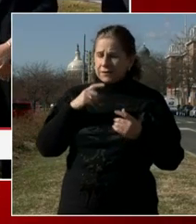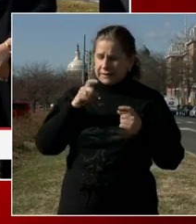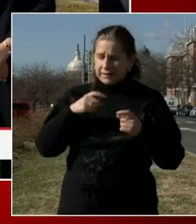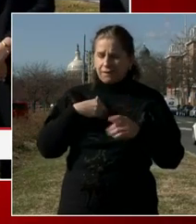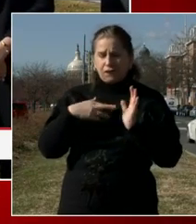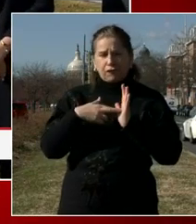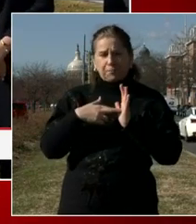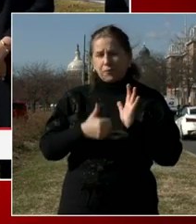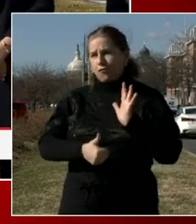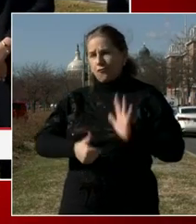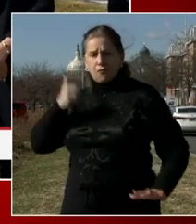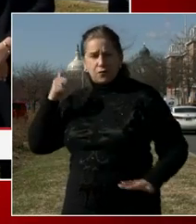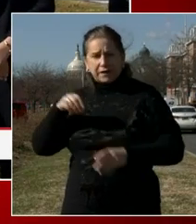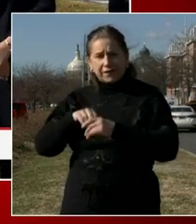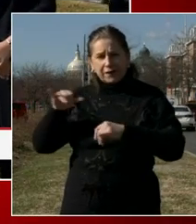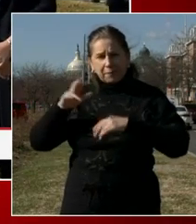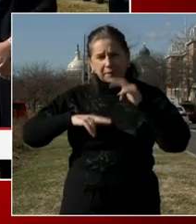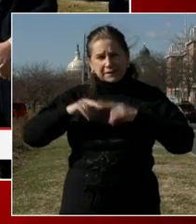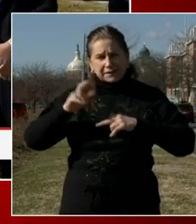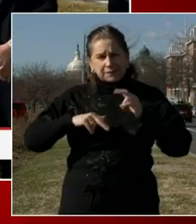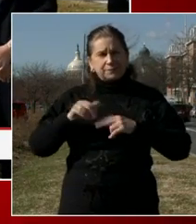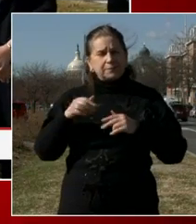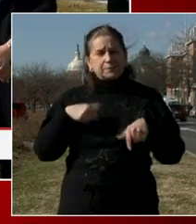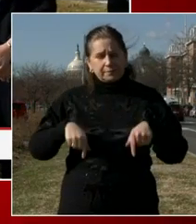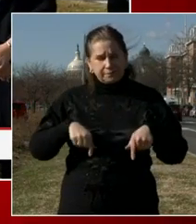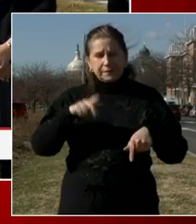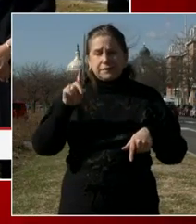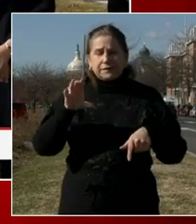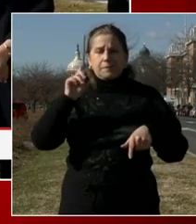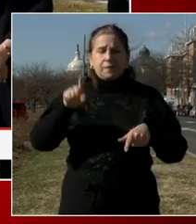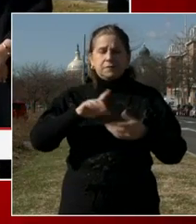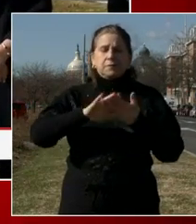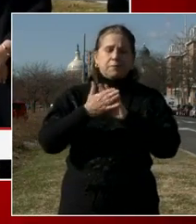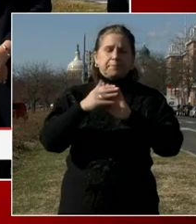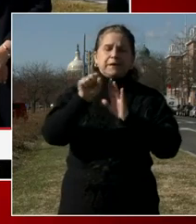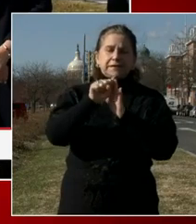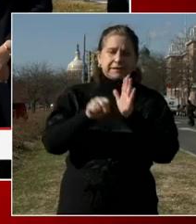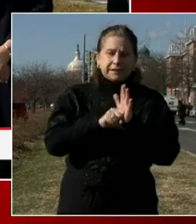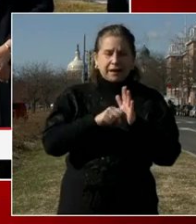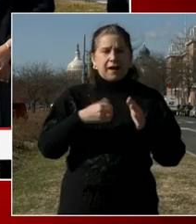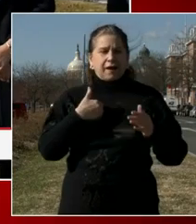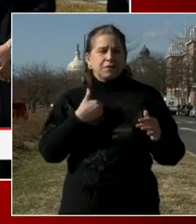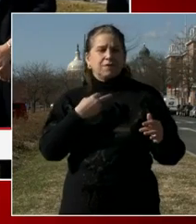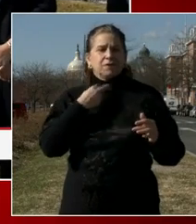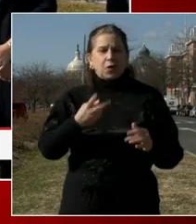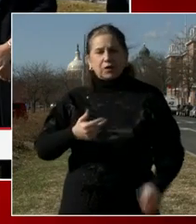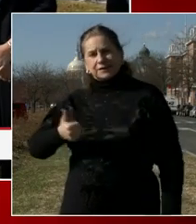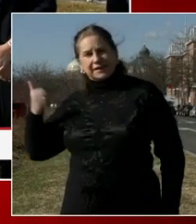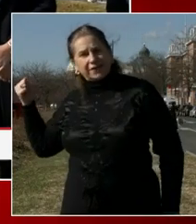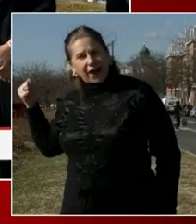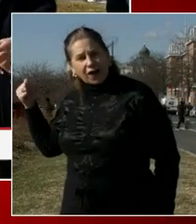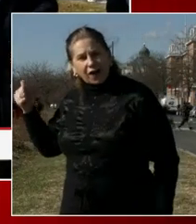statehood could not be stronger and more important and more necessary right now than at any other time, I think, in our country's history.